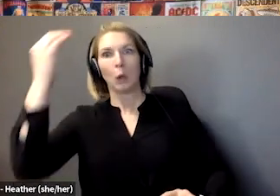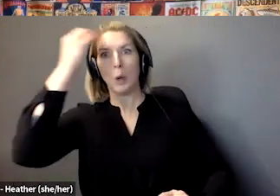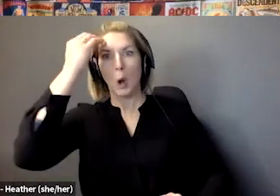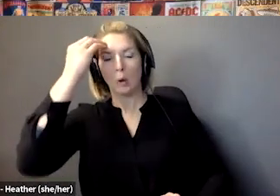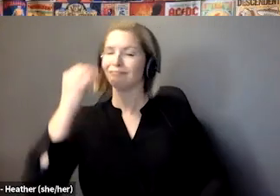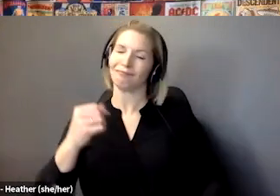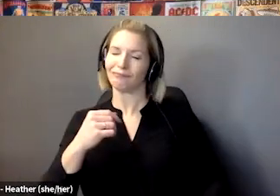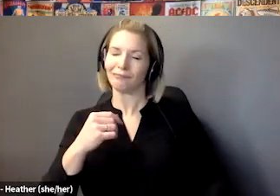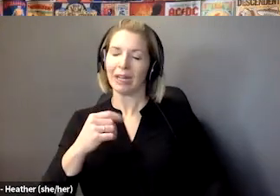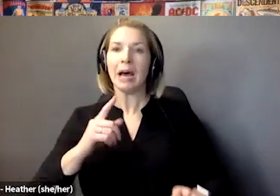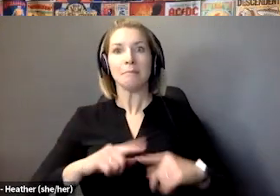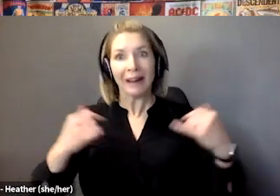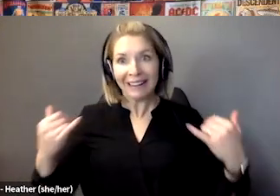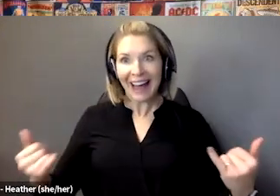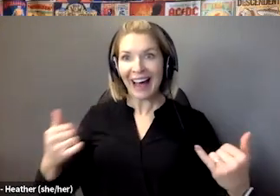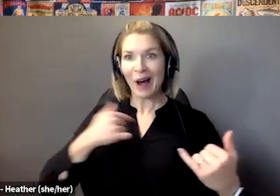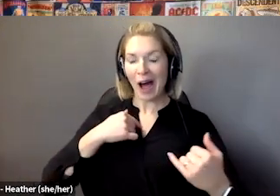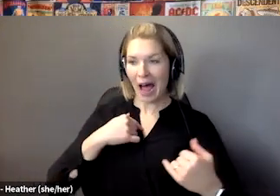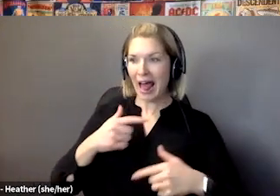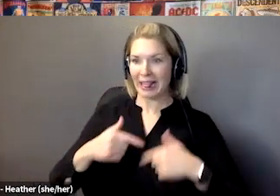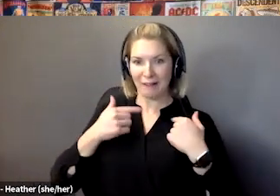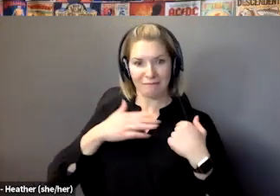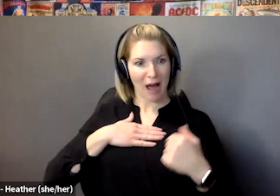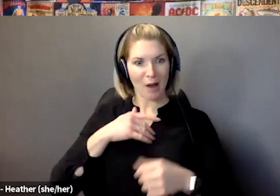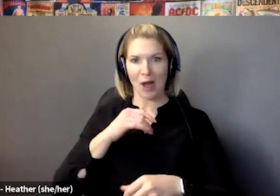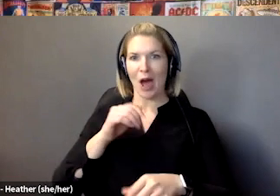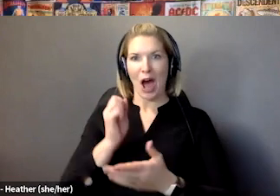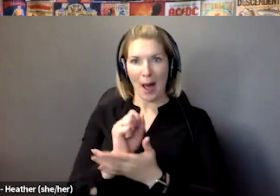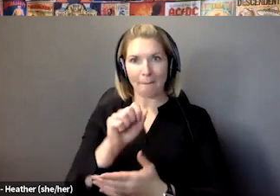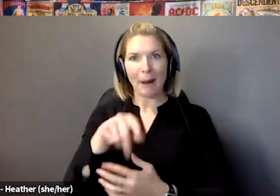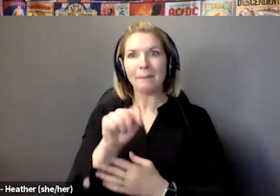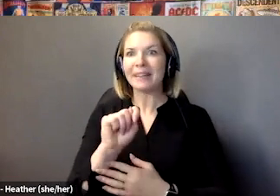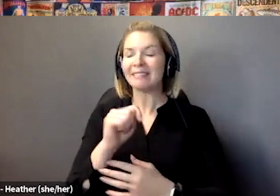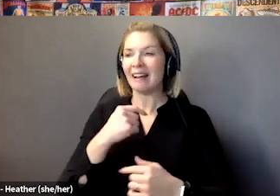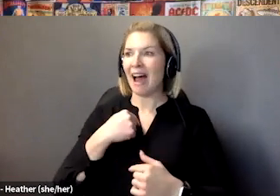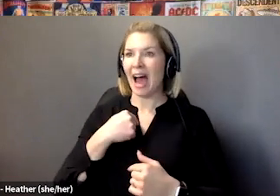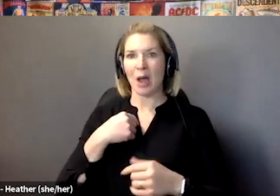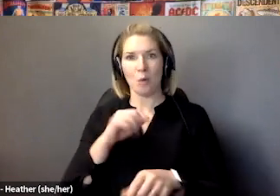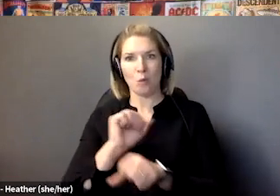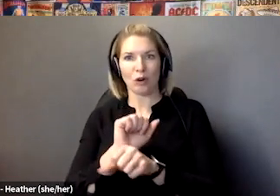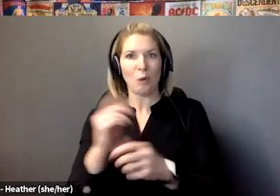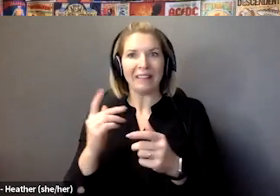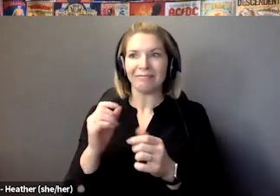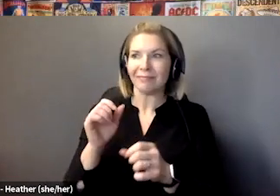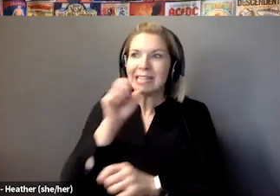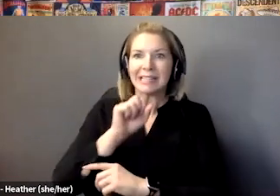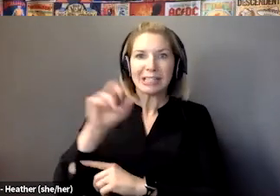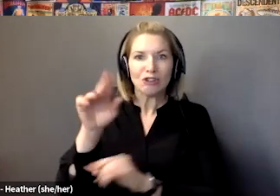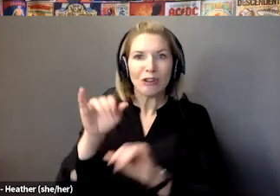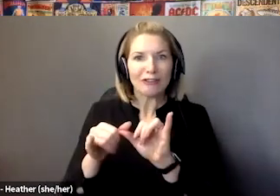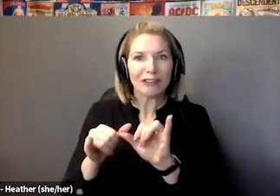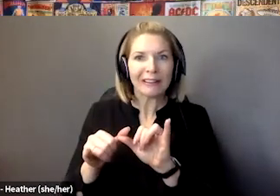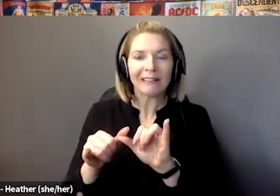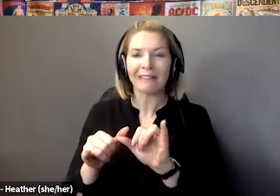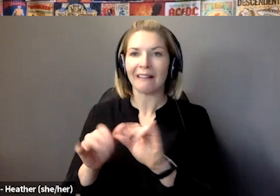I work as a network engineer and I have an active social life like everyone else. Jonathan. I got